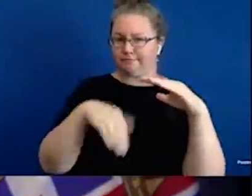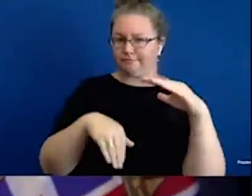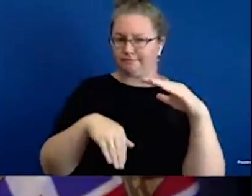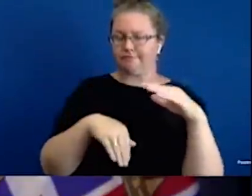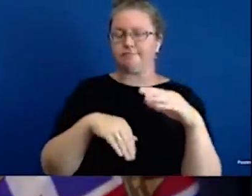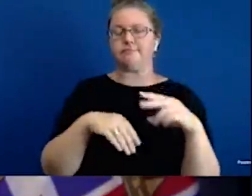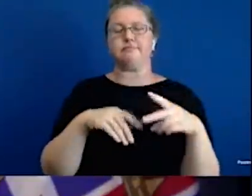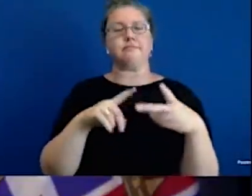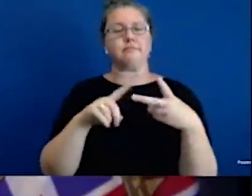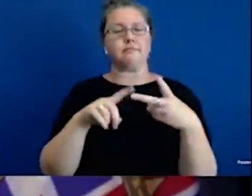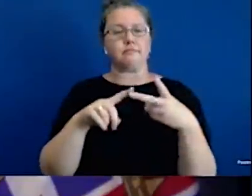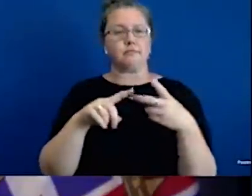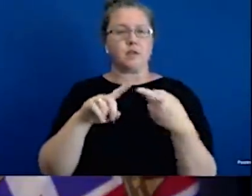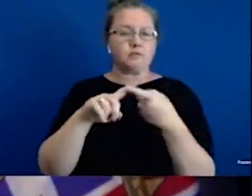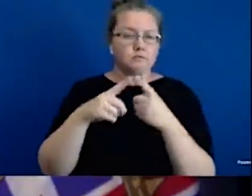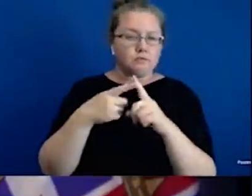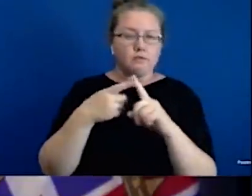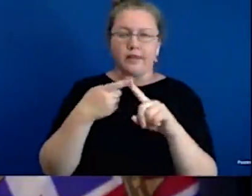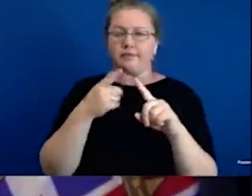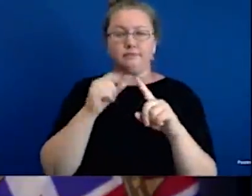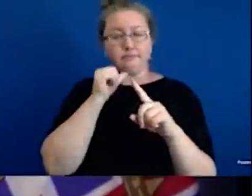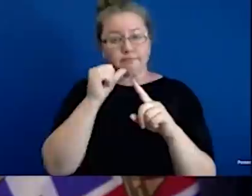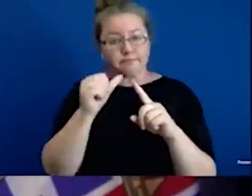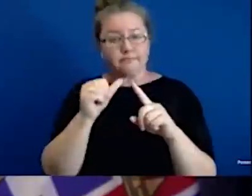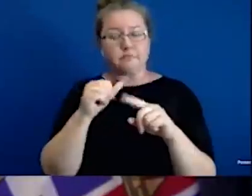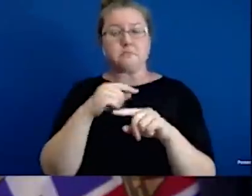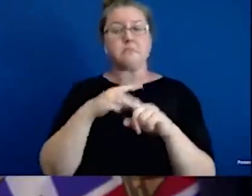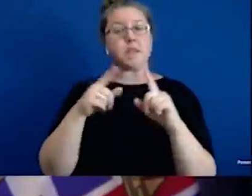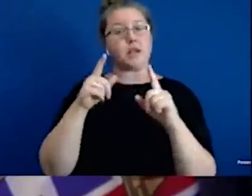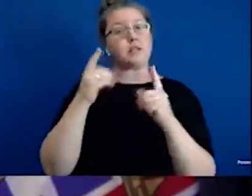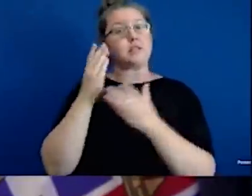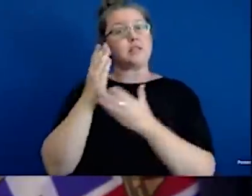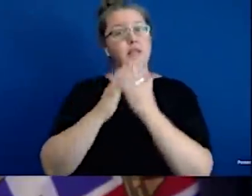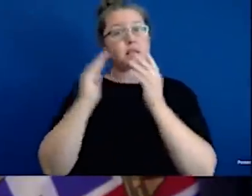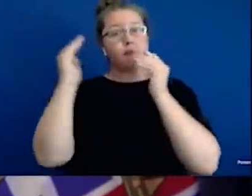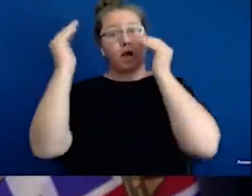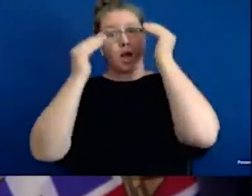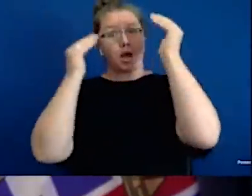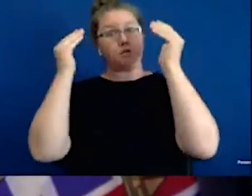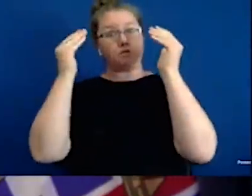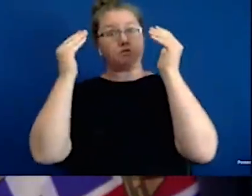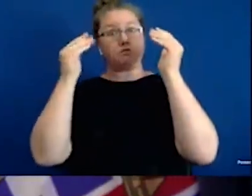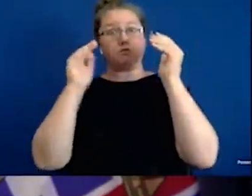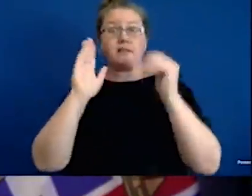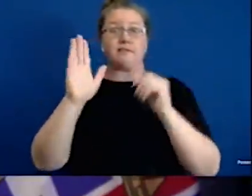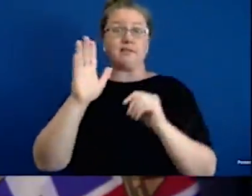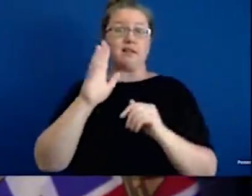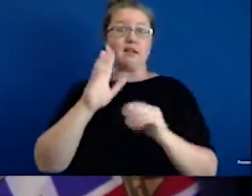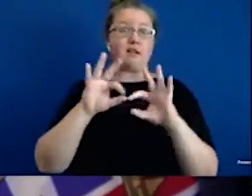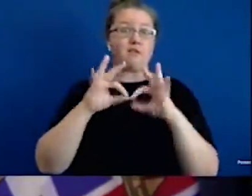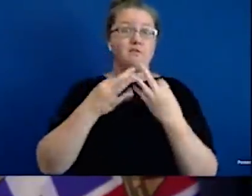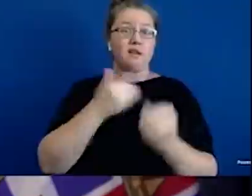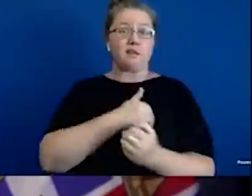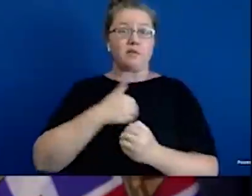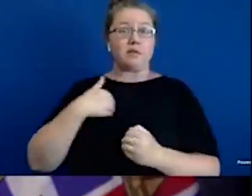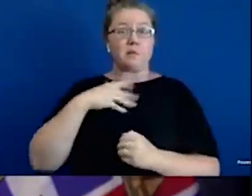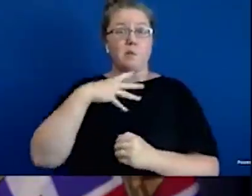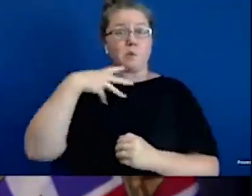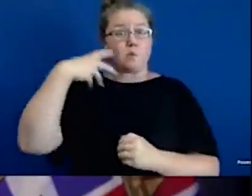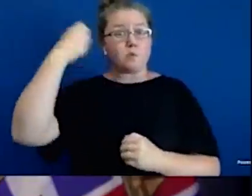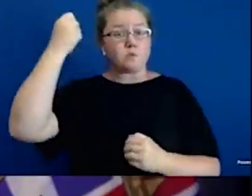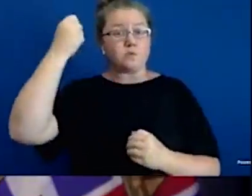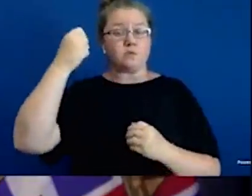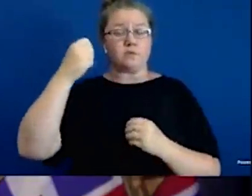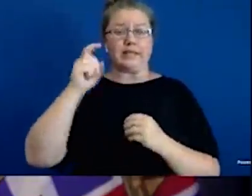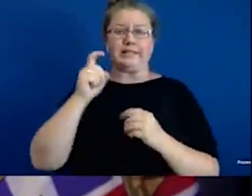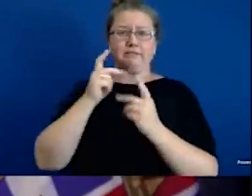and relatives. And there are also many children who have elderly, adult children who have elderly relatives who